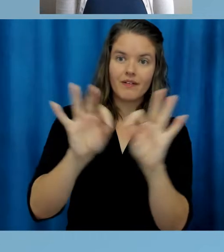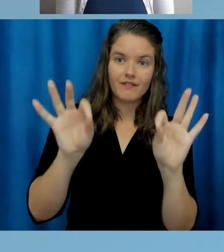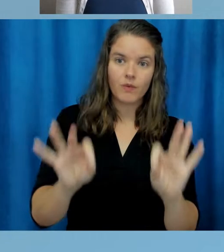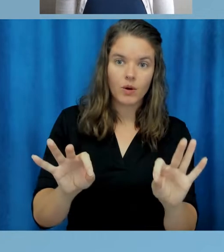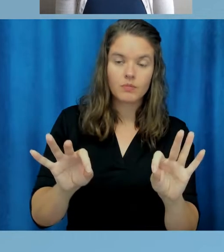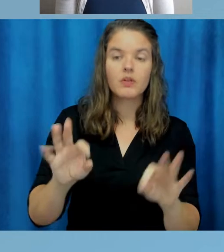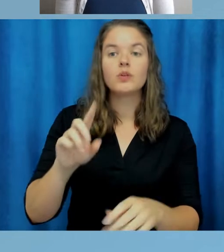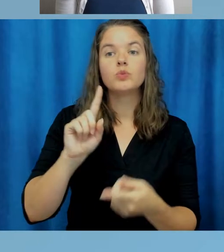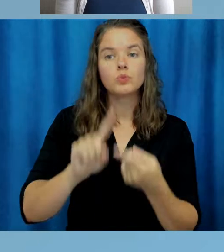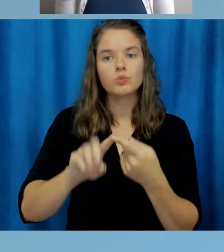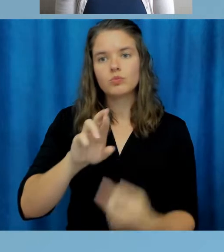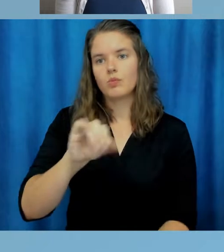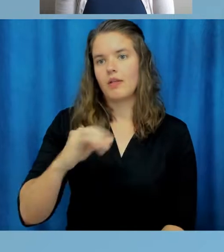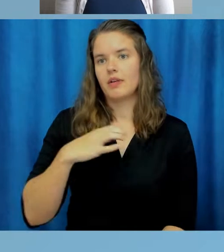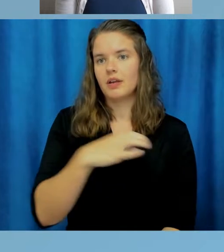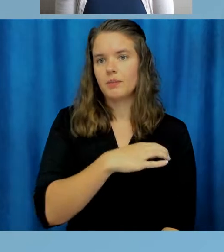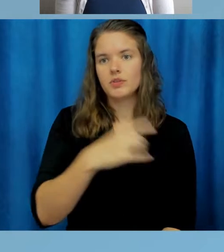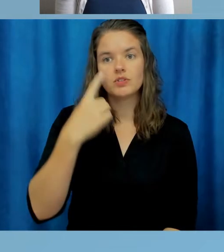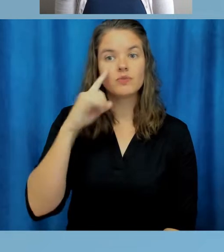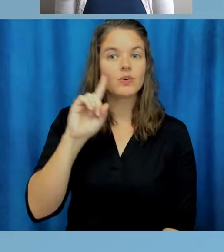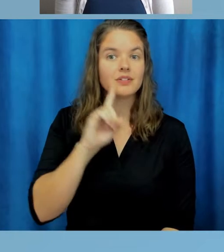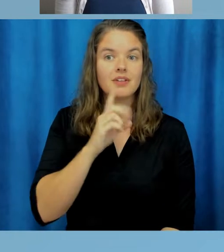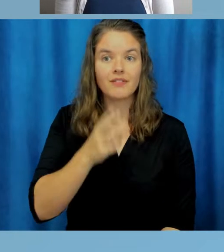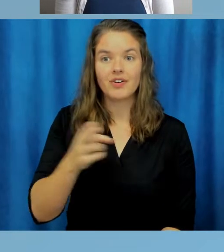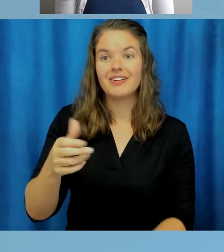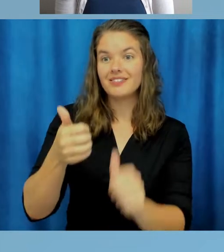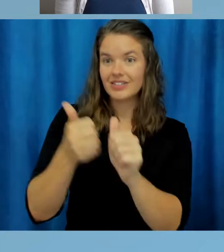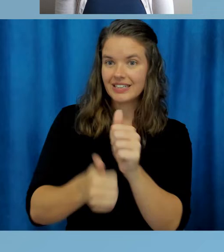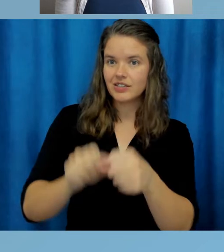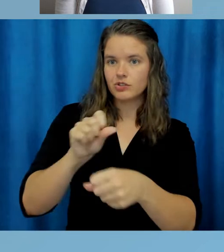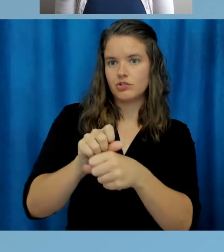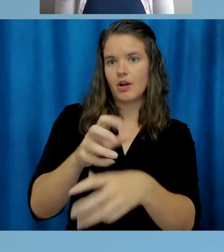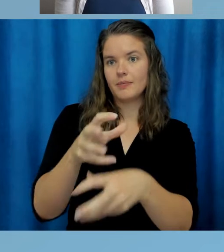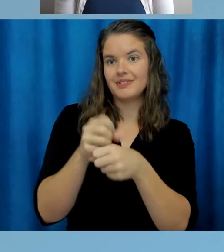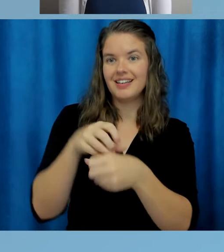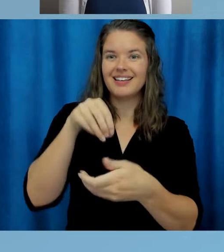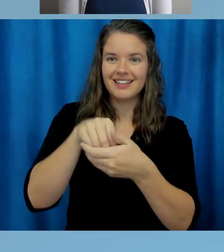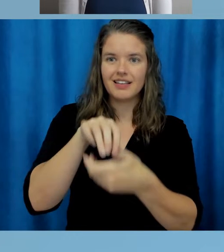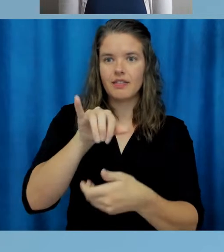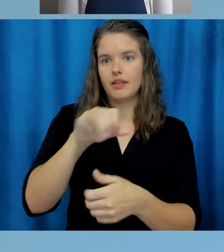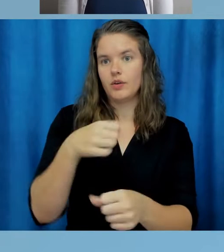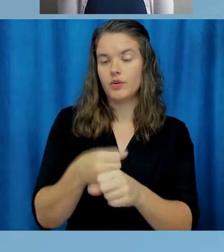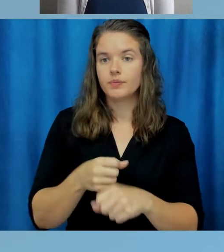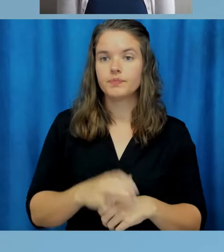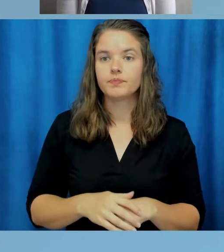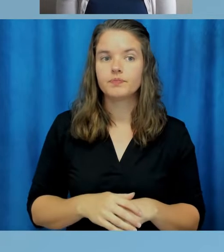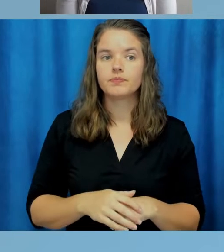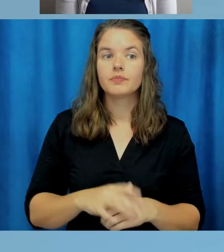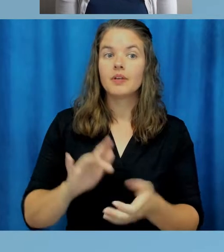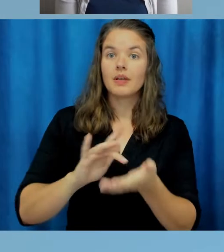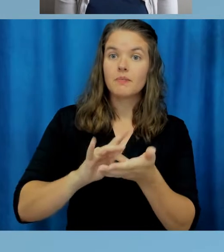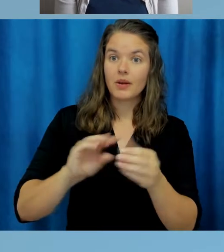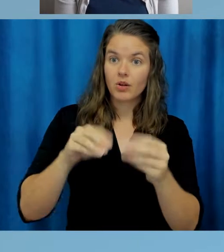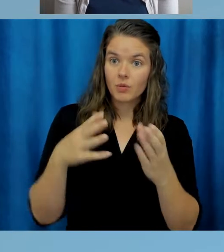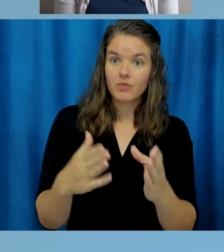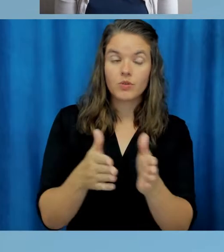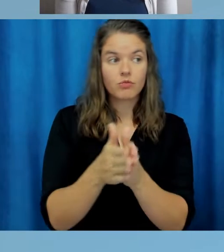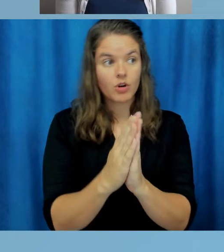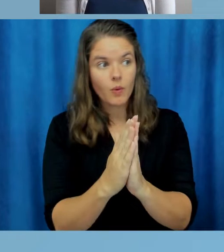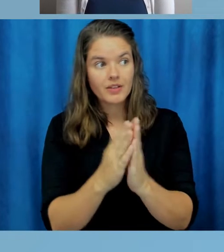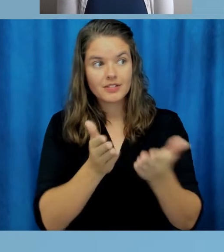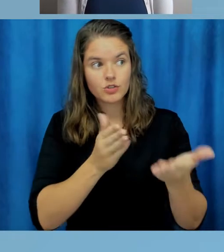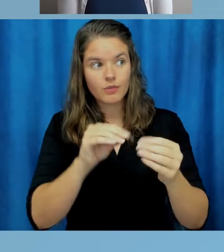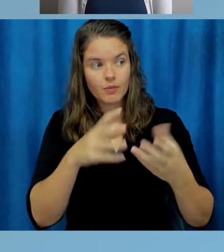Rhode Island Commission on the Deaf and Hard of Hearing for each job that they take within that year. Medical providers can request a service